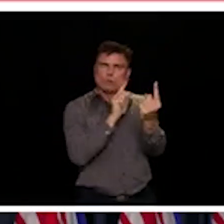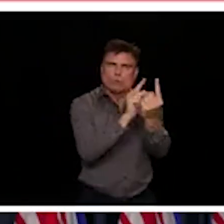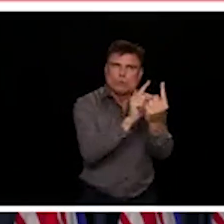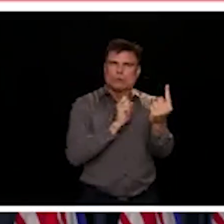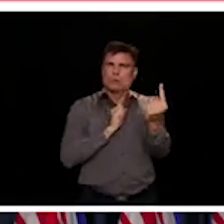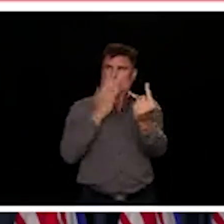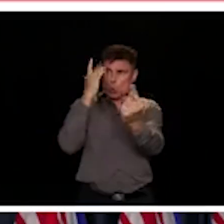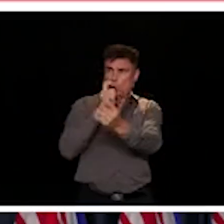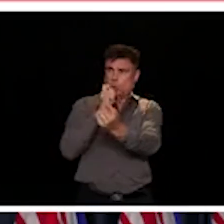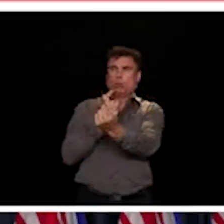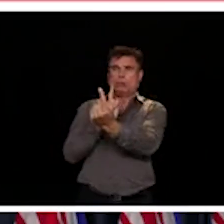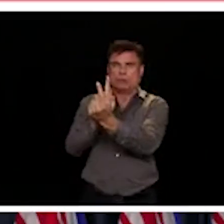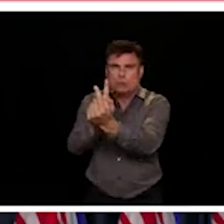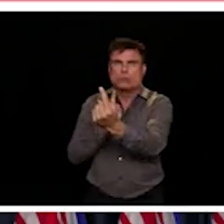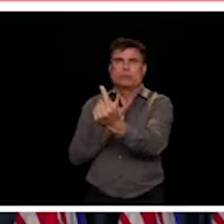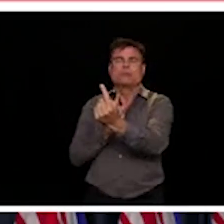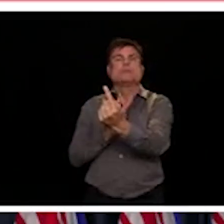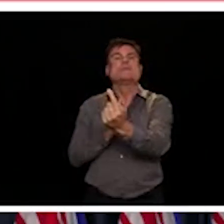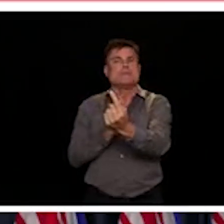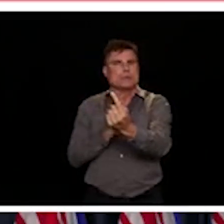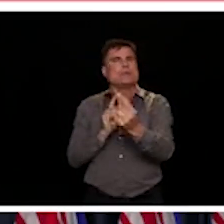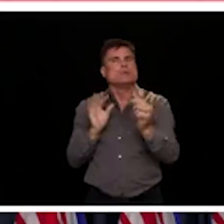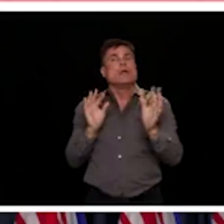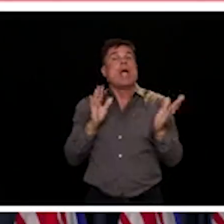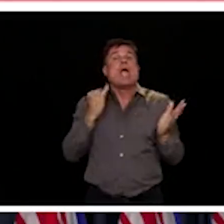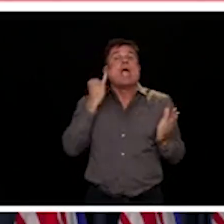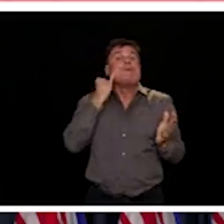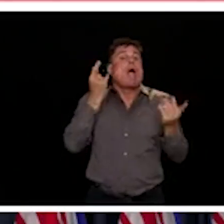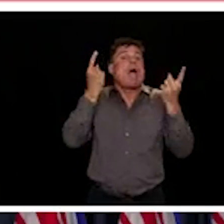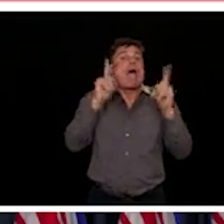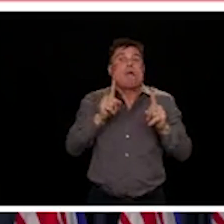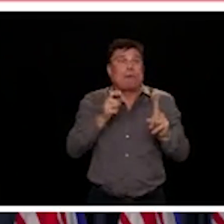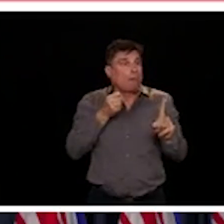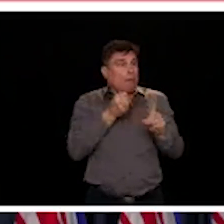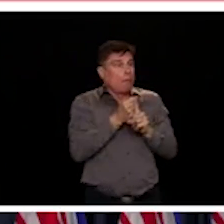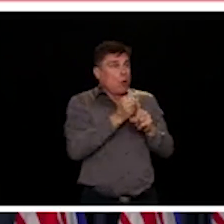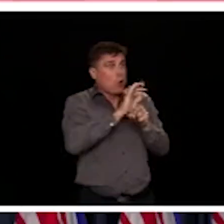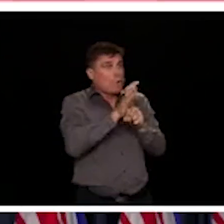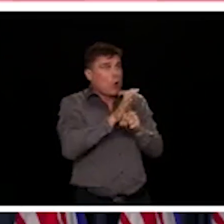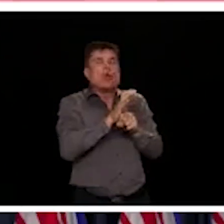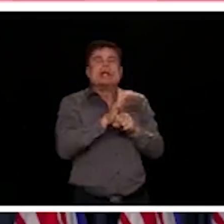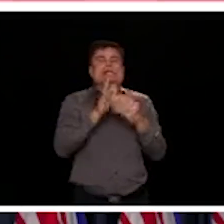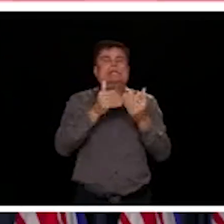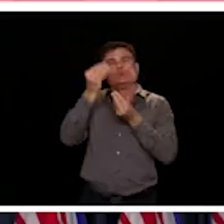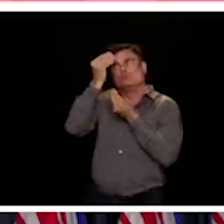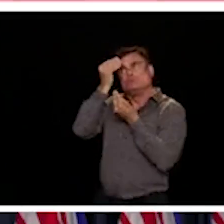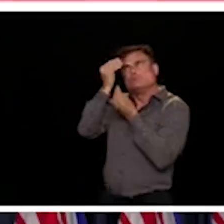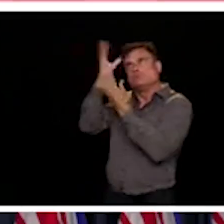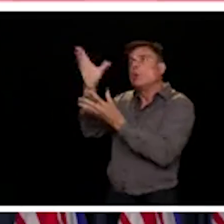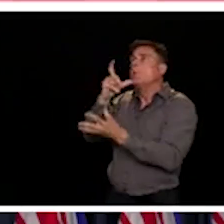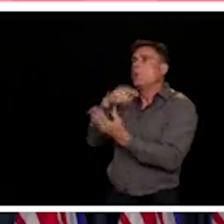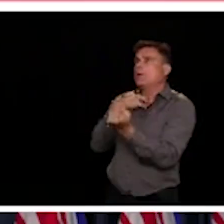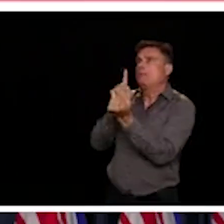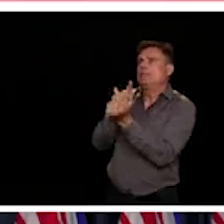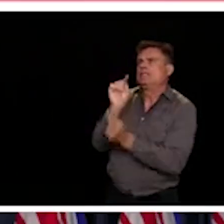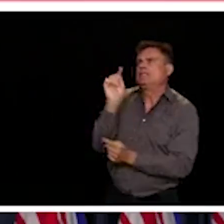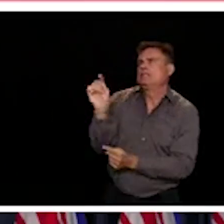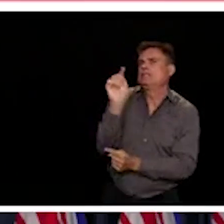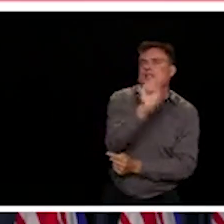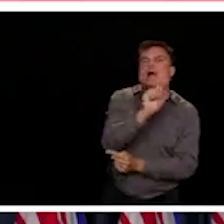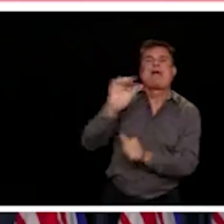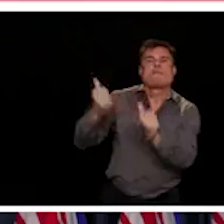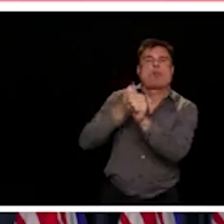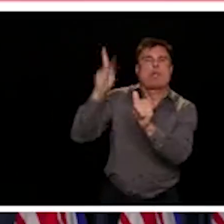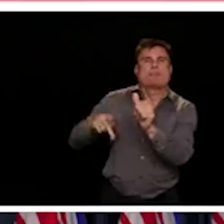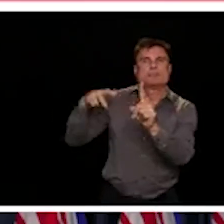this approach applies to all of us, no matter where we may be, whether it's at home, at work, in our community or travelling to other parts of British Columbia